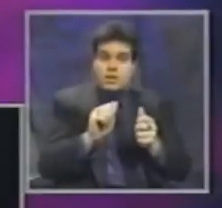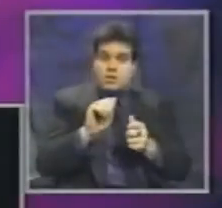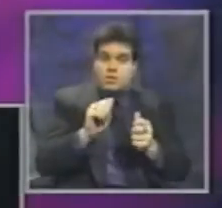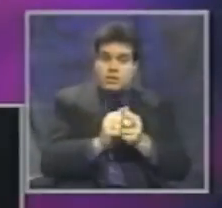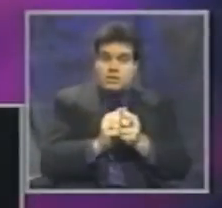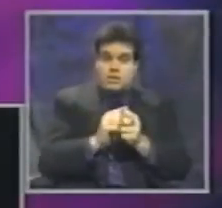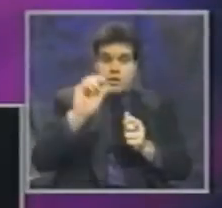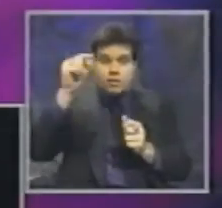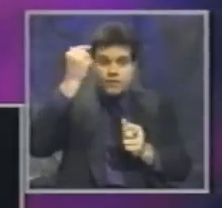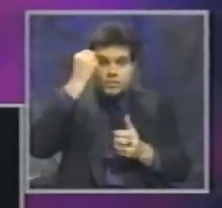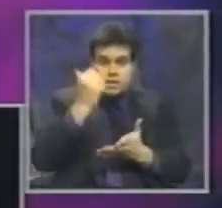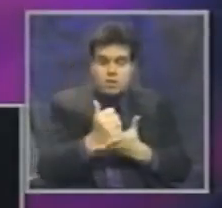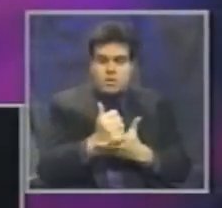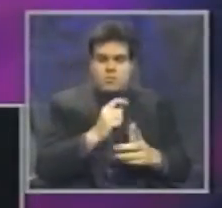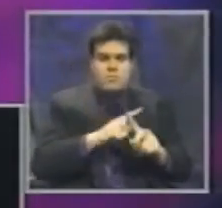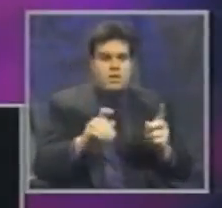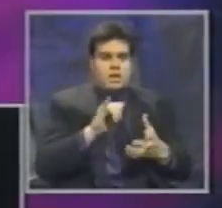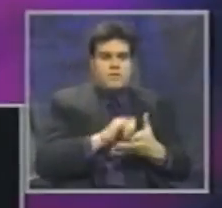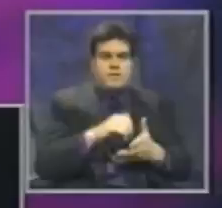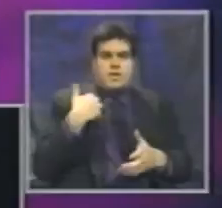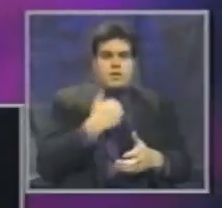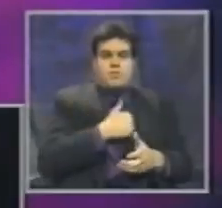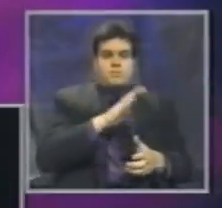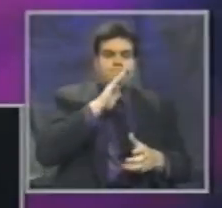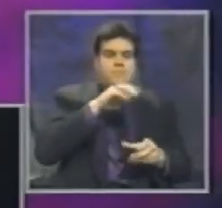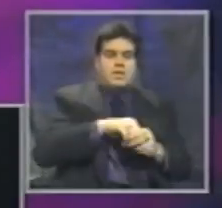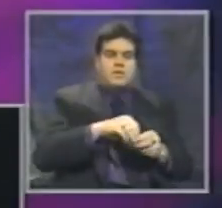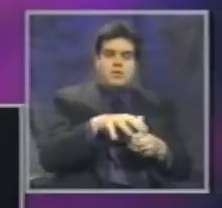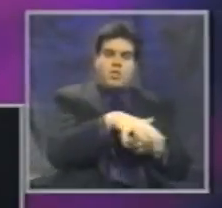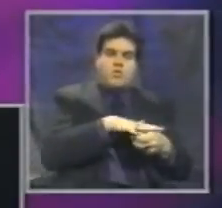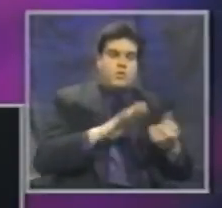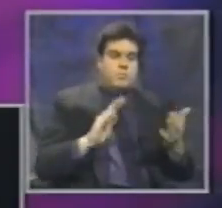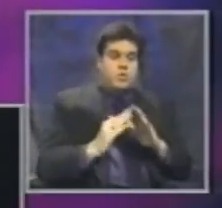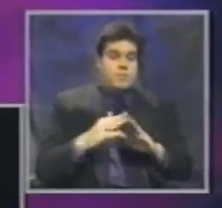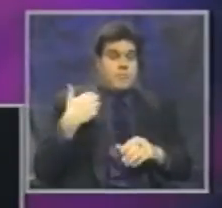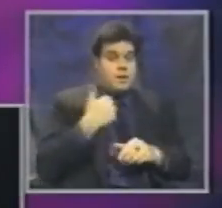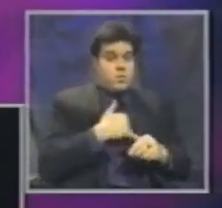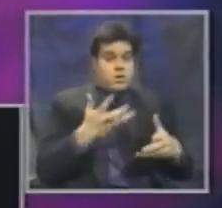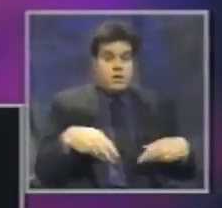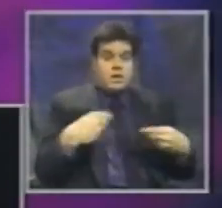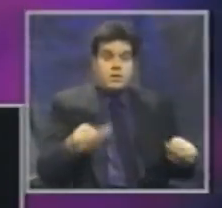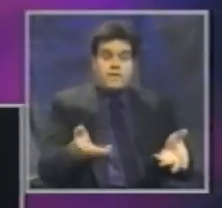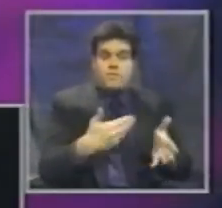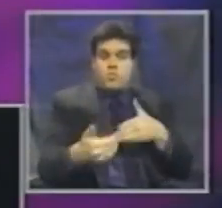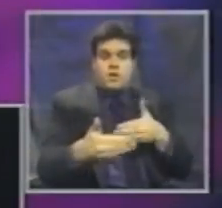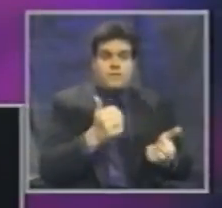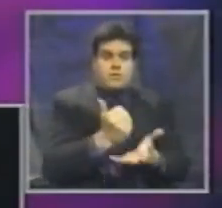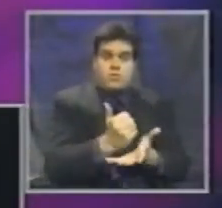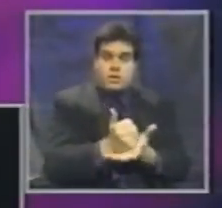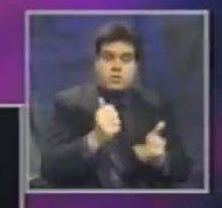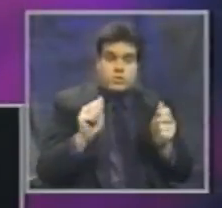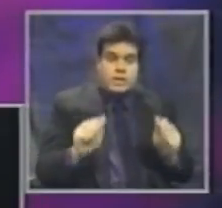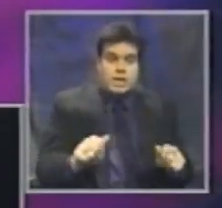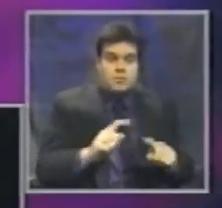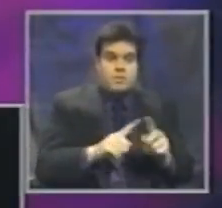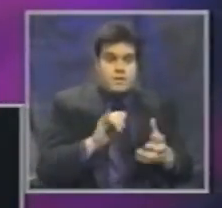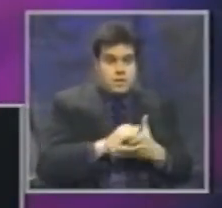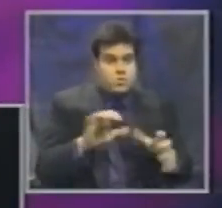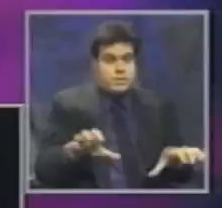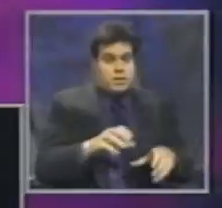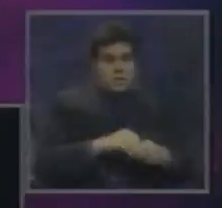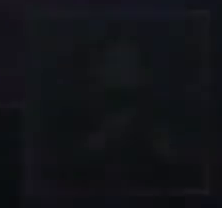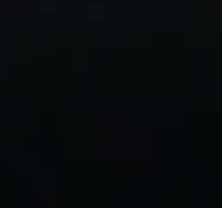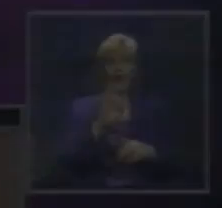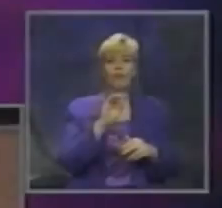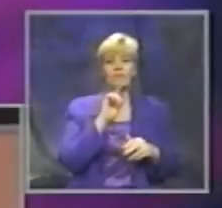I'll tell you, the rubber hits the road, no pun intended, in the local community. And we are here to give whatever resources we can and help out, but it's going to be done at the